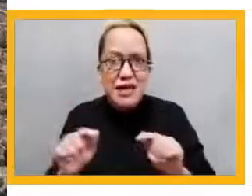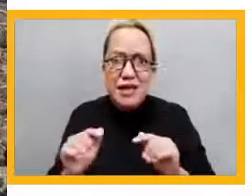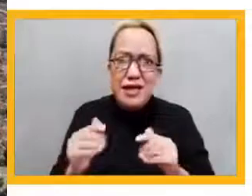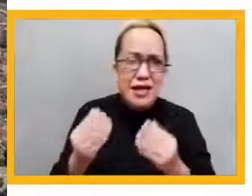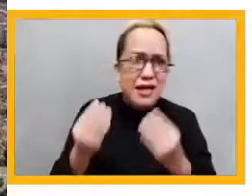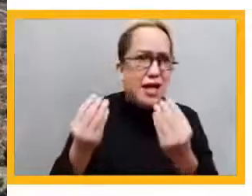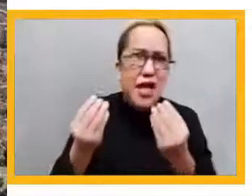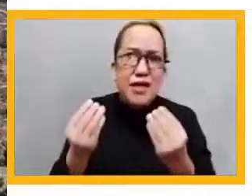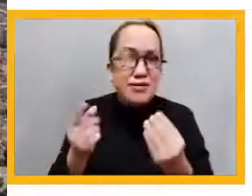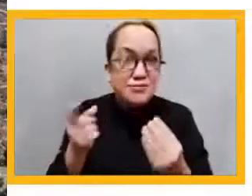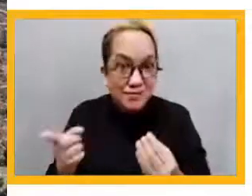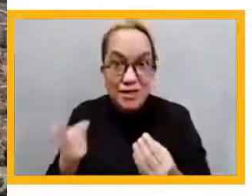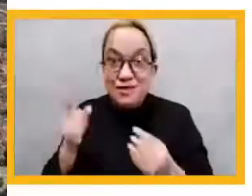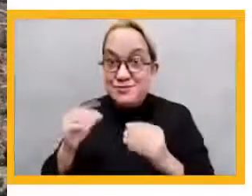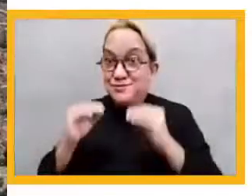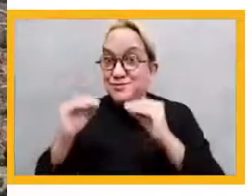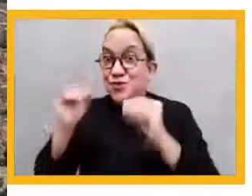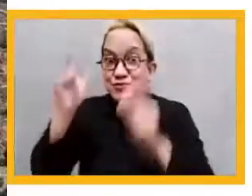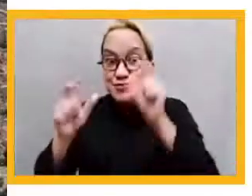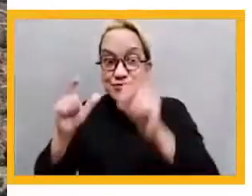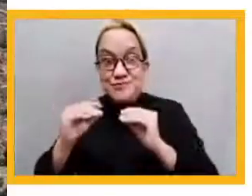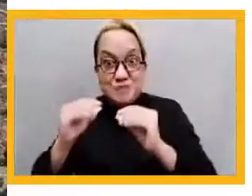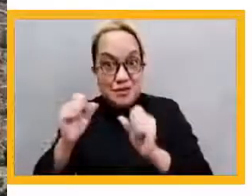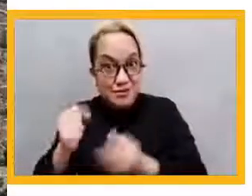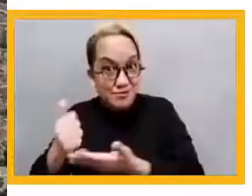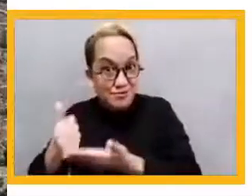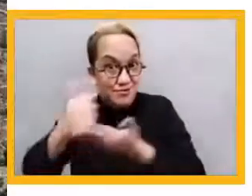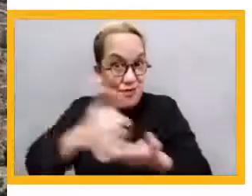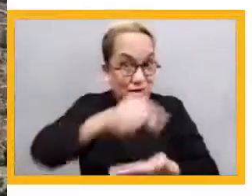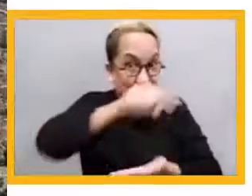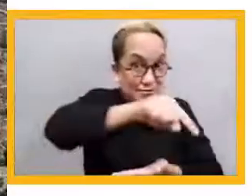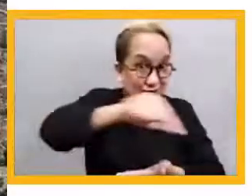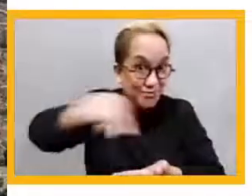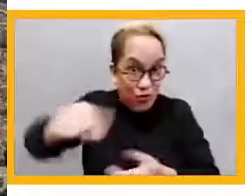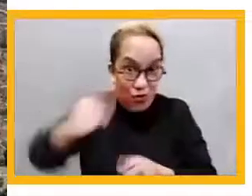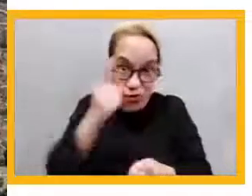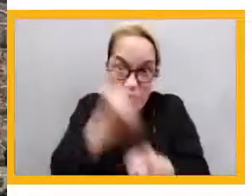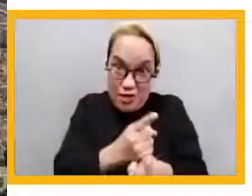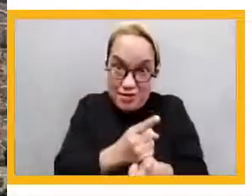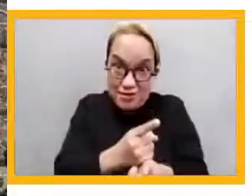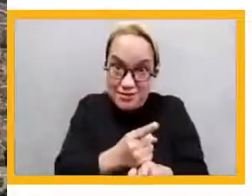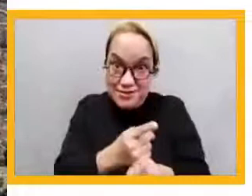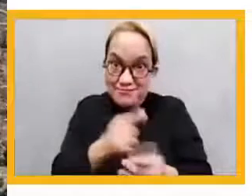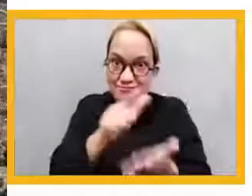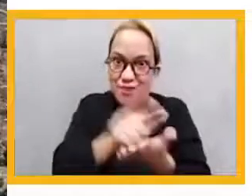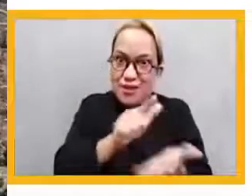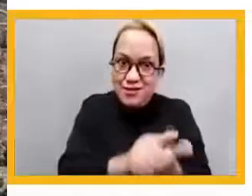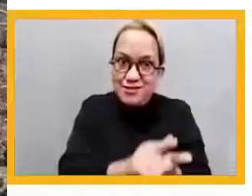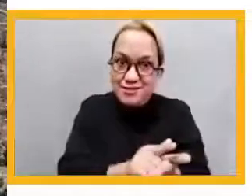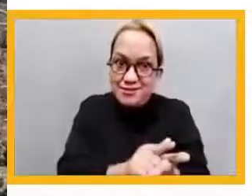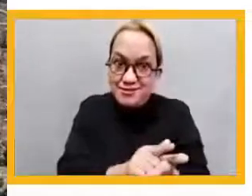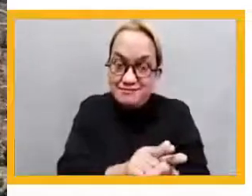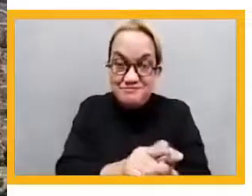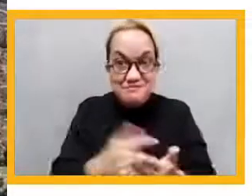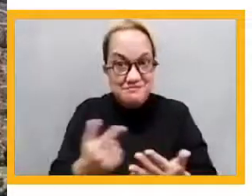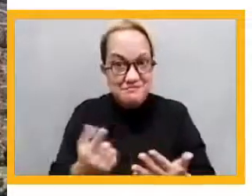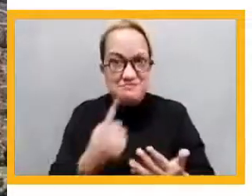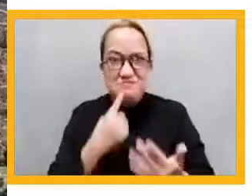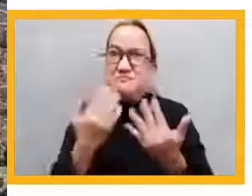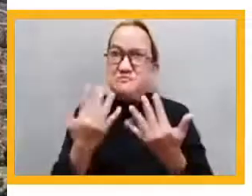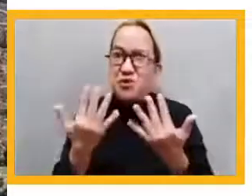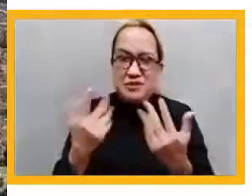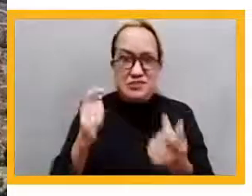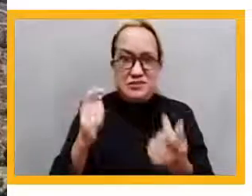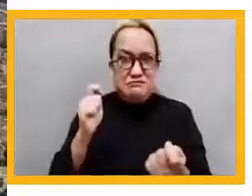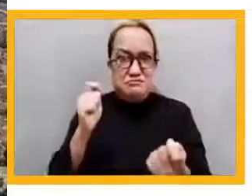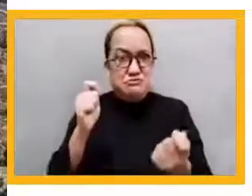practice good pedagogy. Most administrative reforms in Latin America are administrative in nature, because the country has been going through a lot